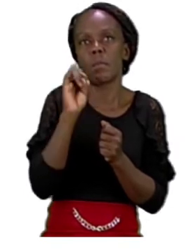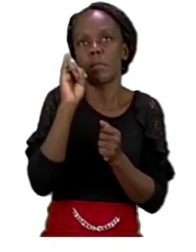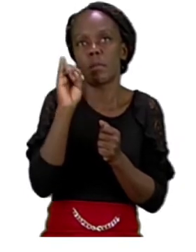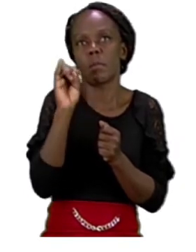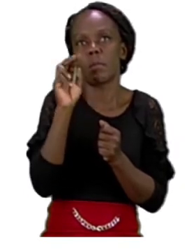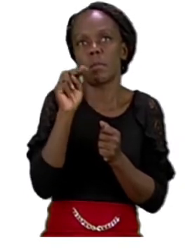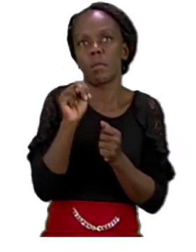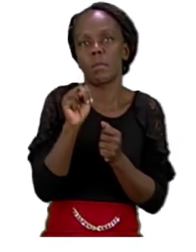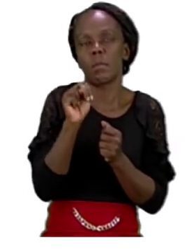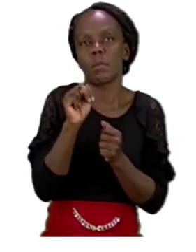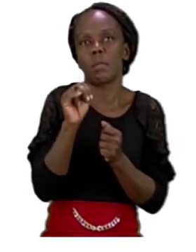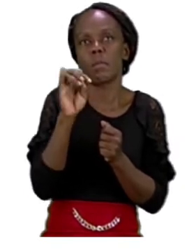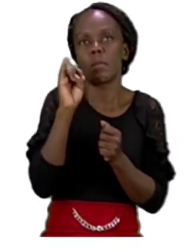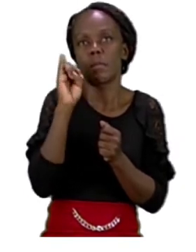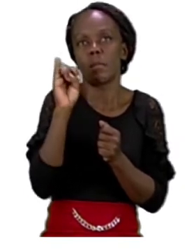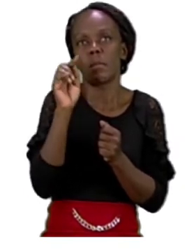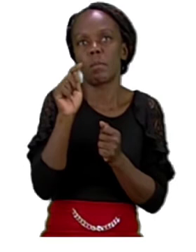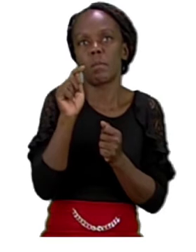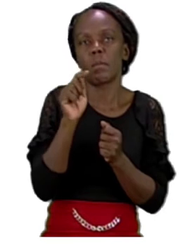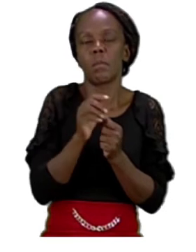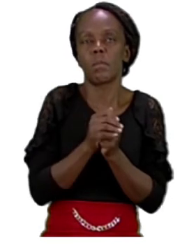in, it.